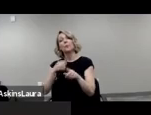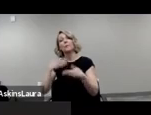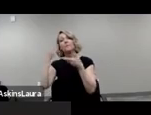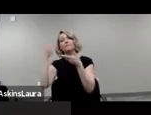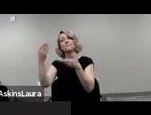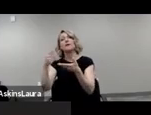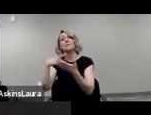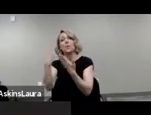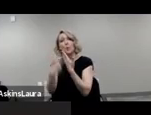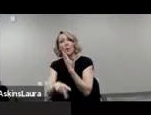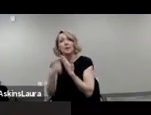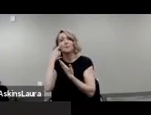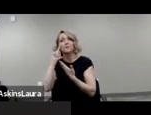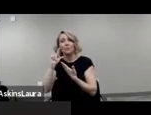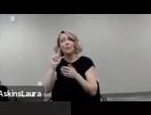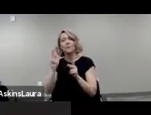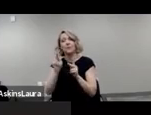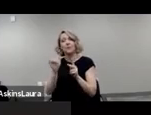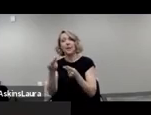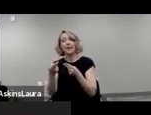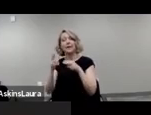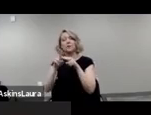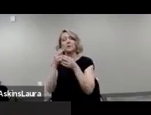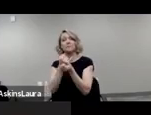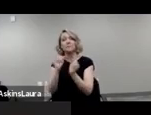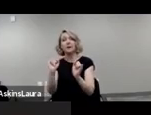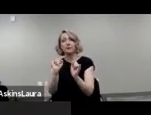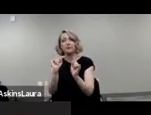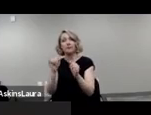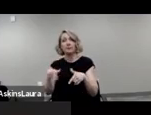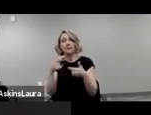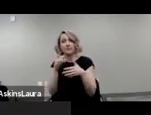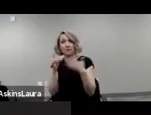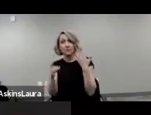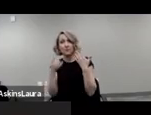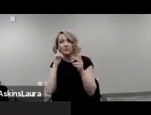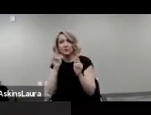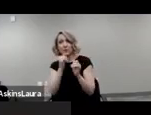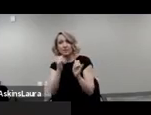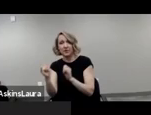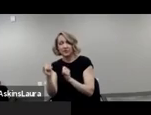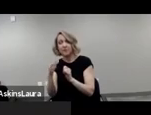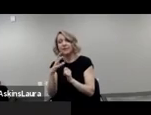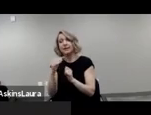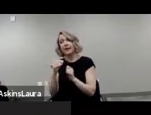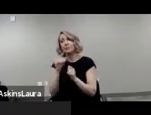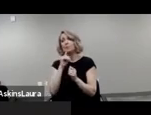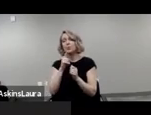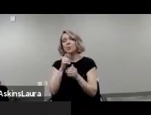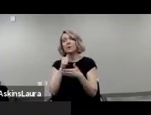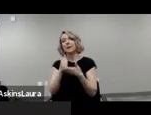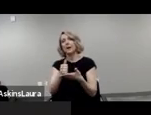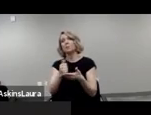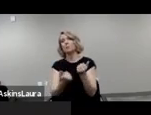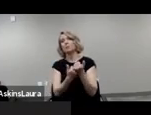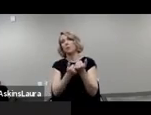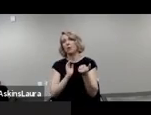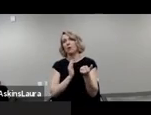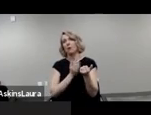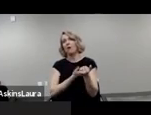increase independent living options for individuals while building the capacity of our independent living centers as well.